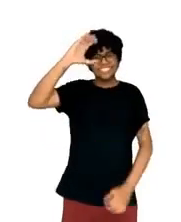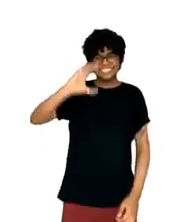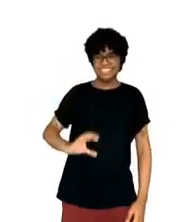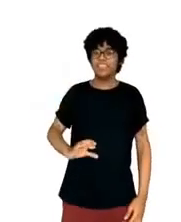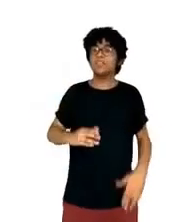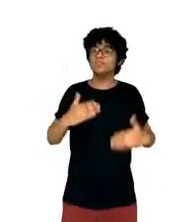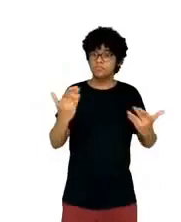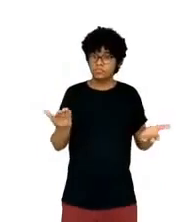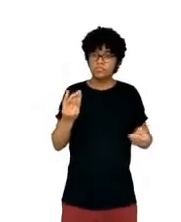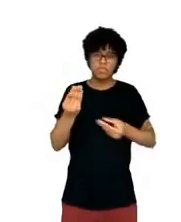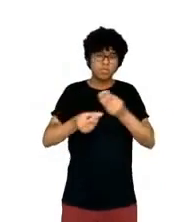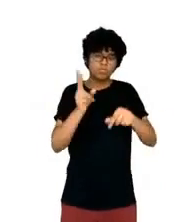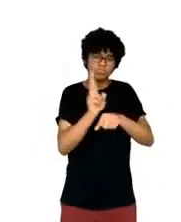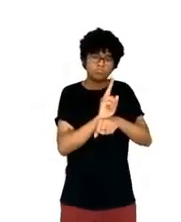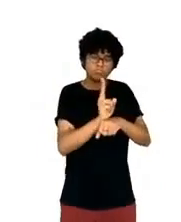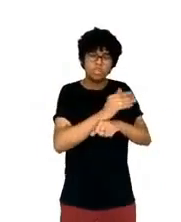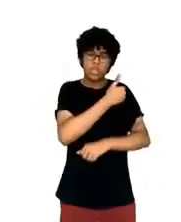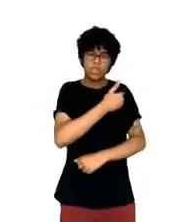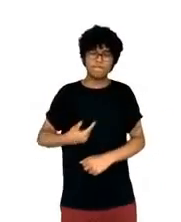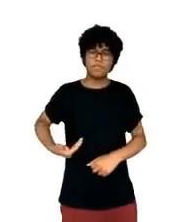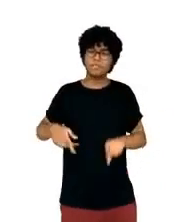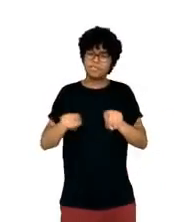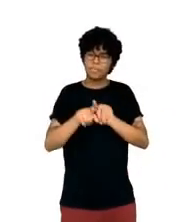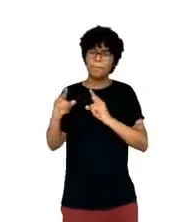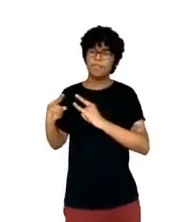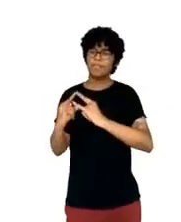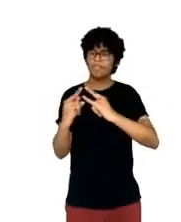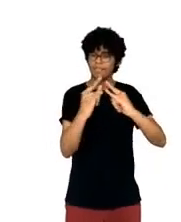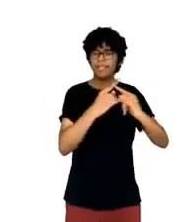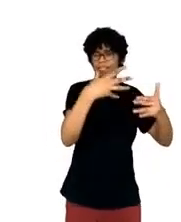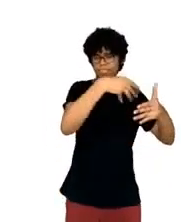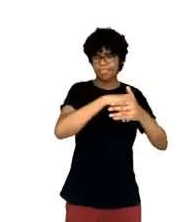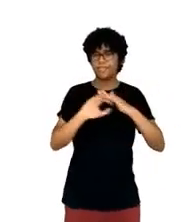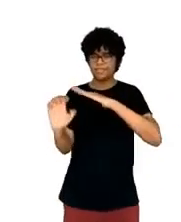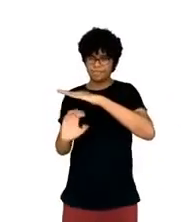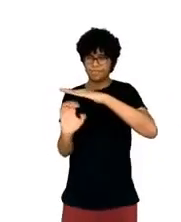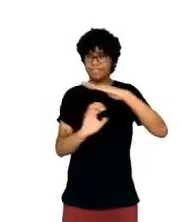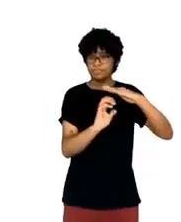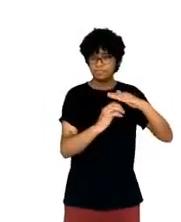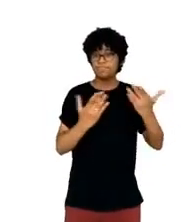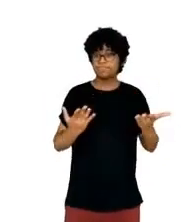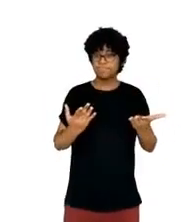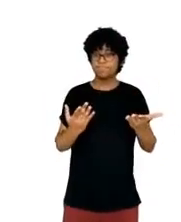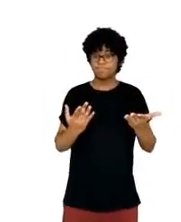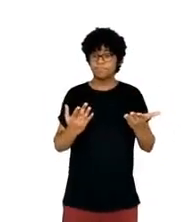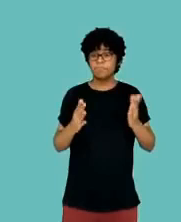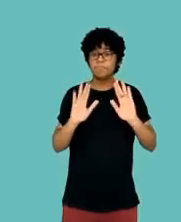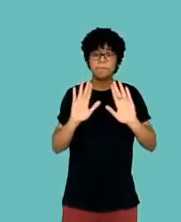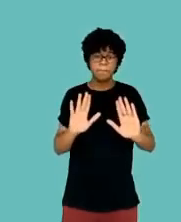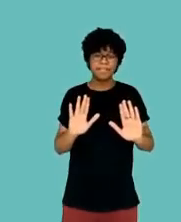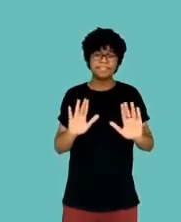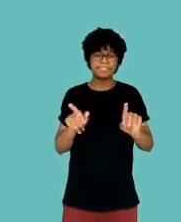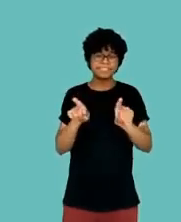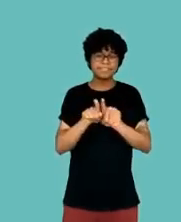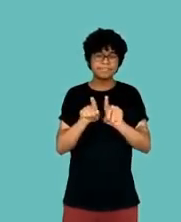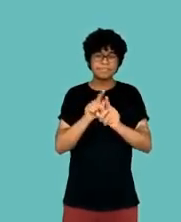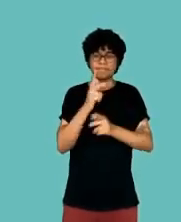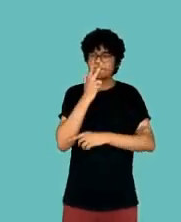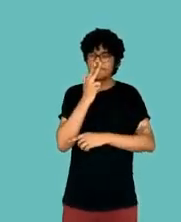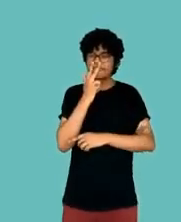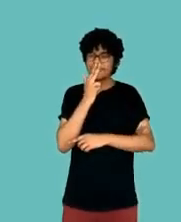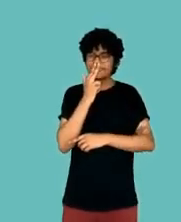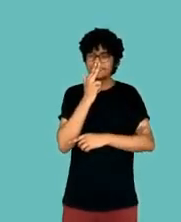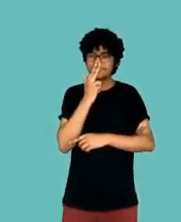but also of the institutions themselves. At the same time, this seems like